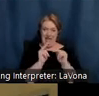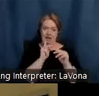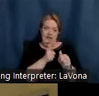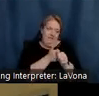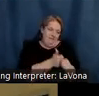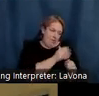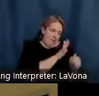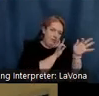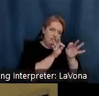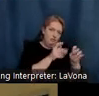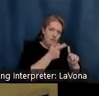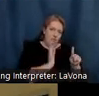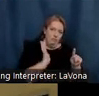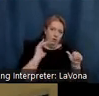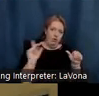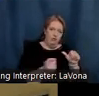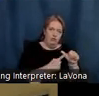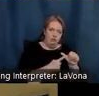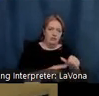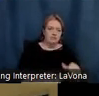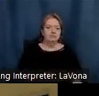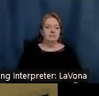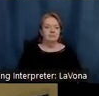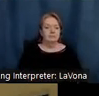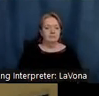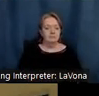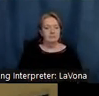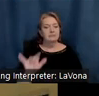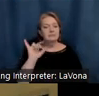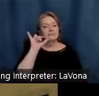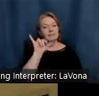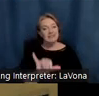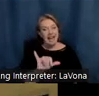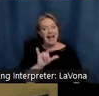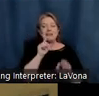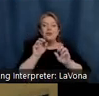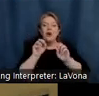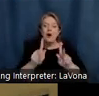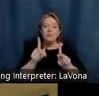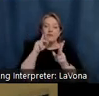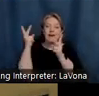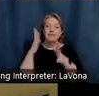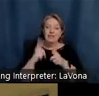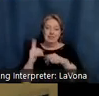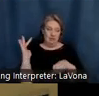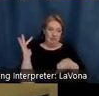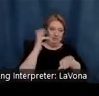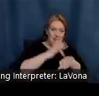as a hands-on opportunity for visitors to connect with art in nature.